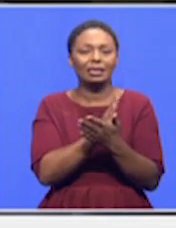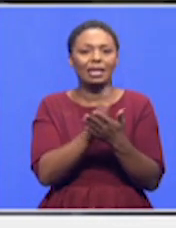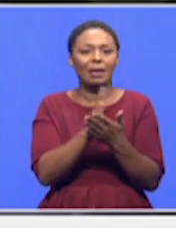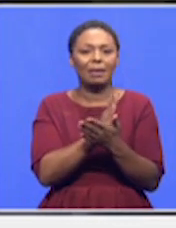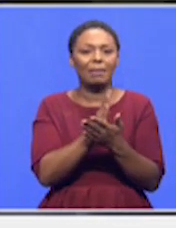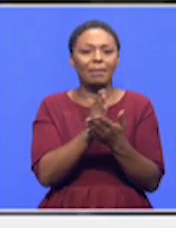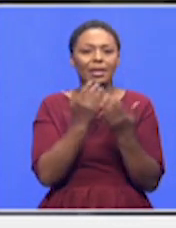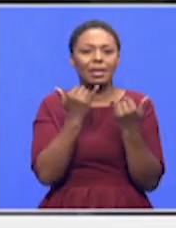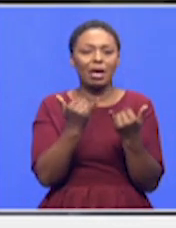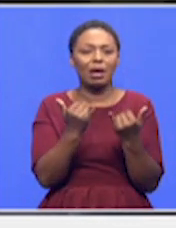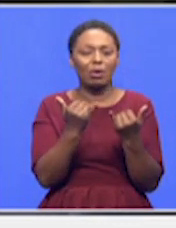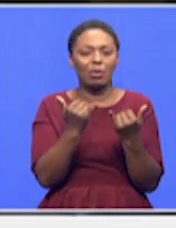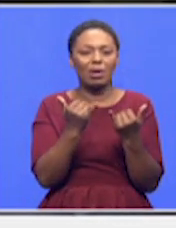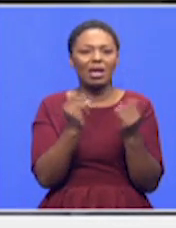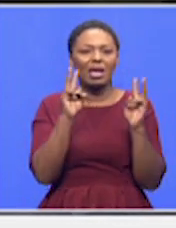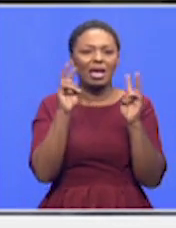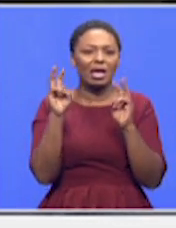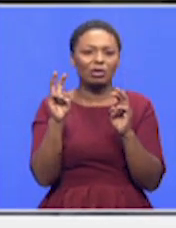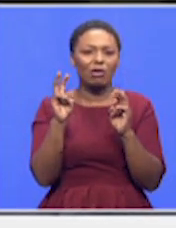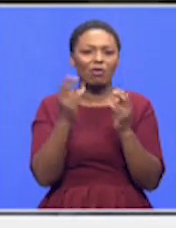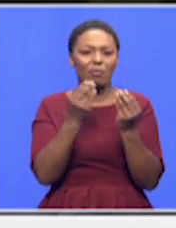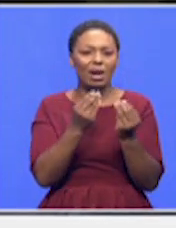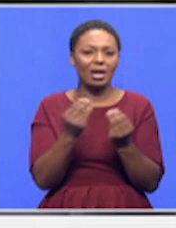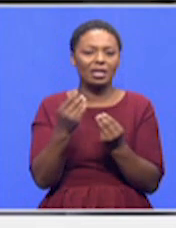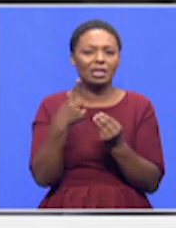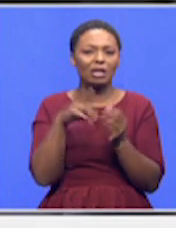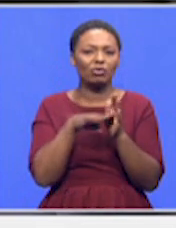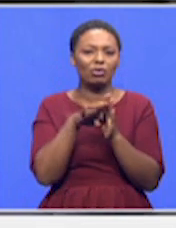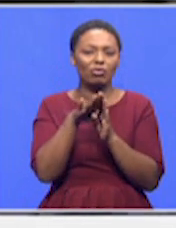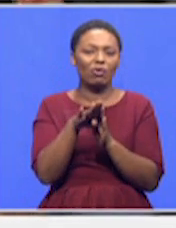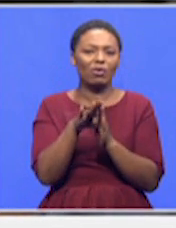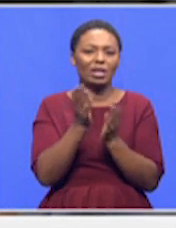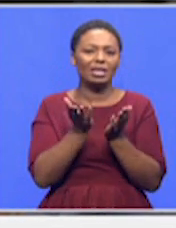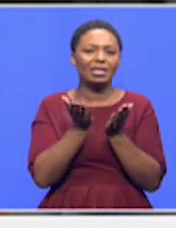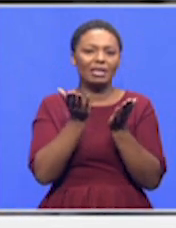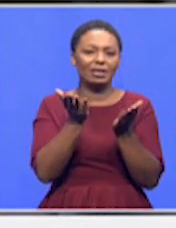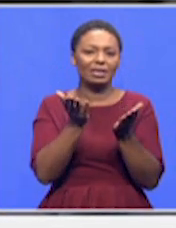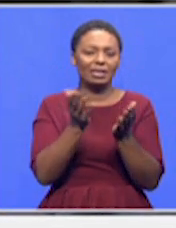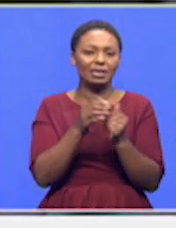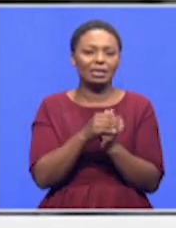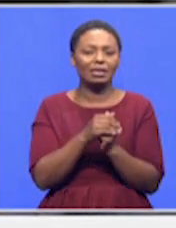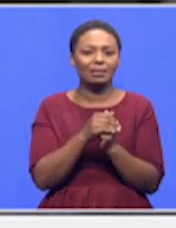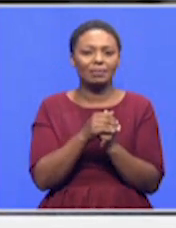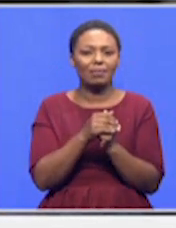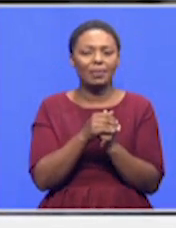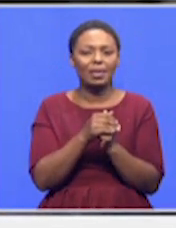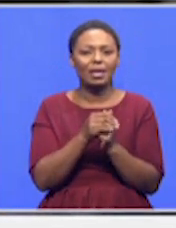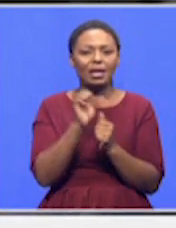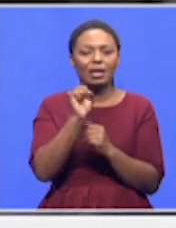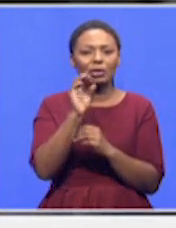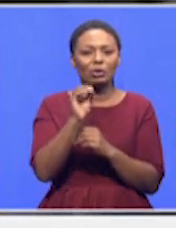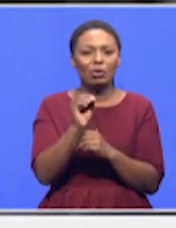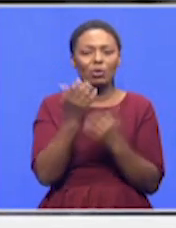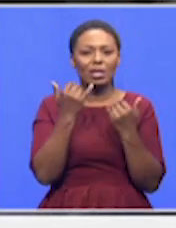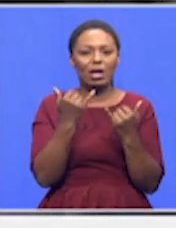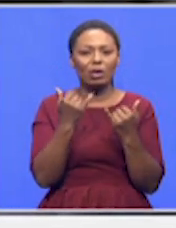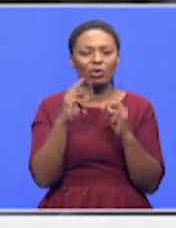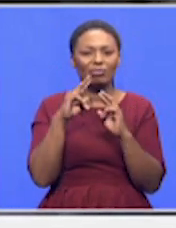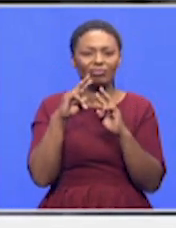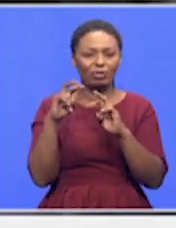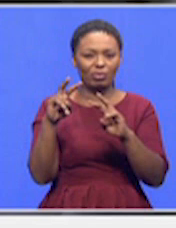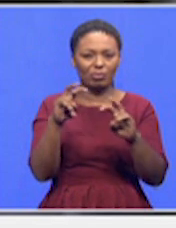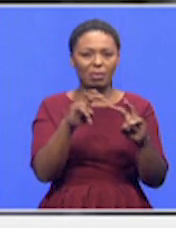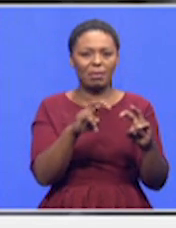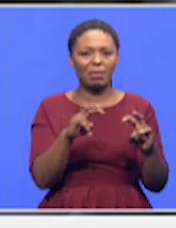rents of monies just to improve the services. So I'm speaking to you. Yesterday, we went to do some inspections. We have been